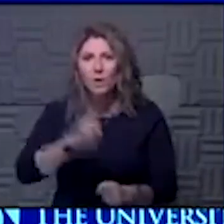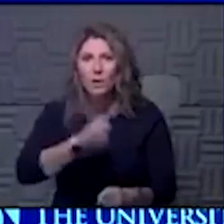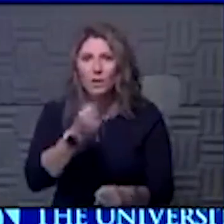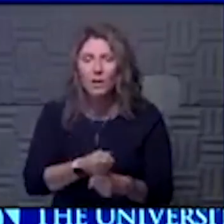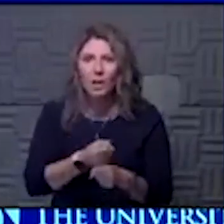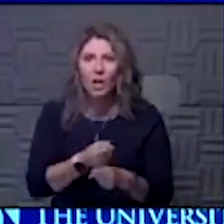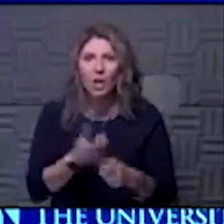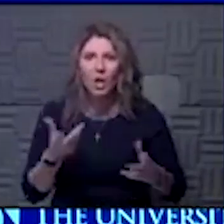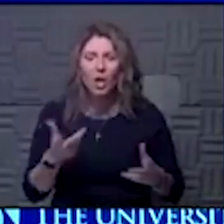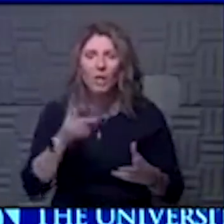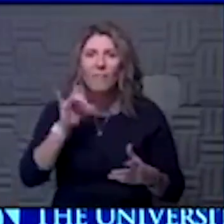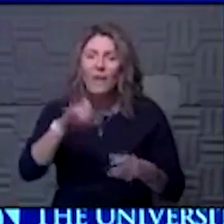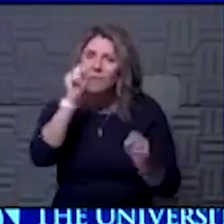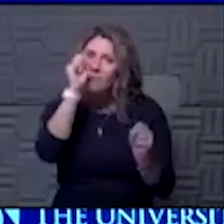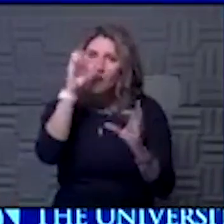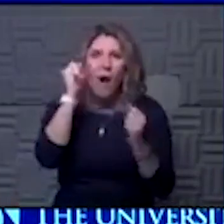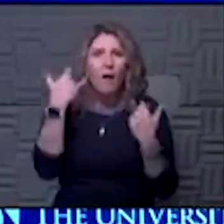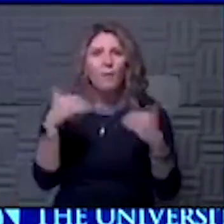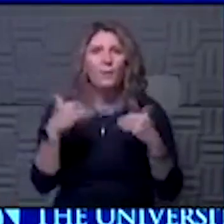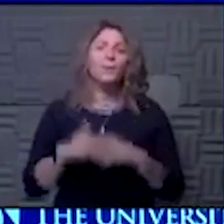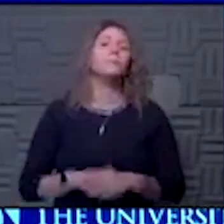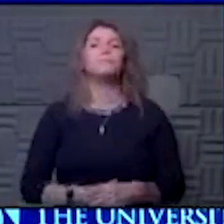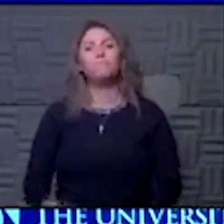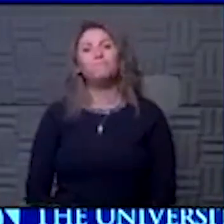is a remarkable story, people.